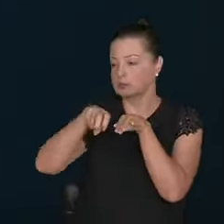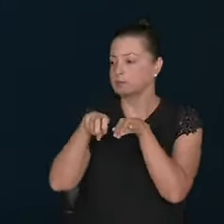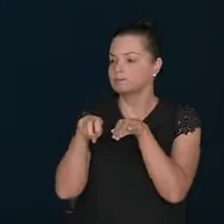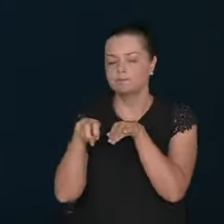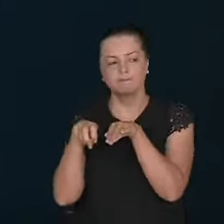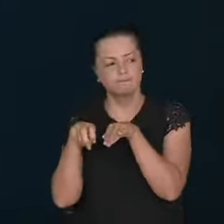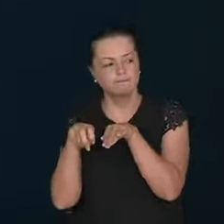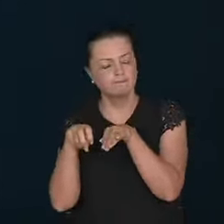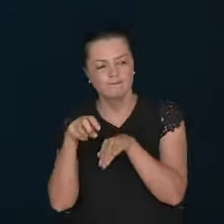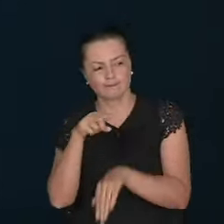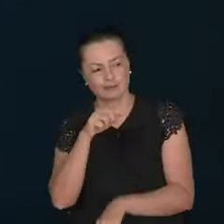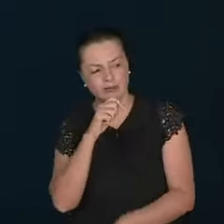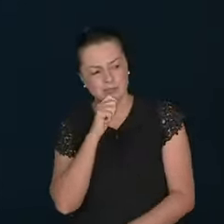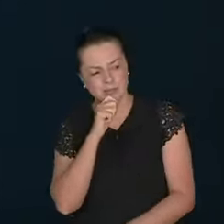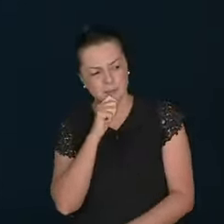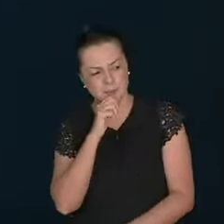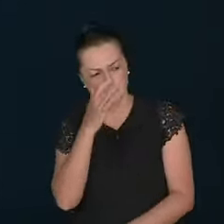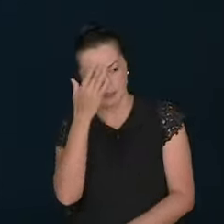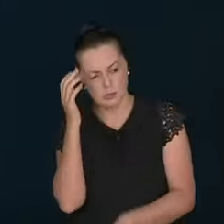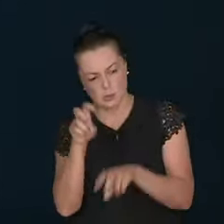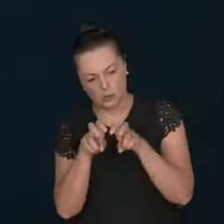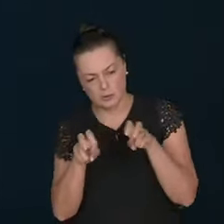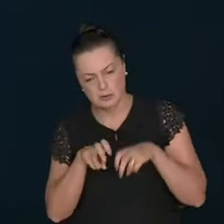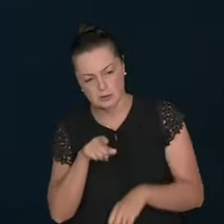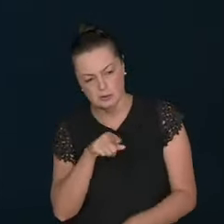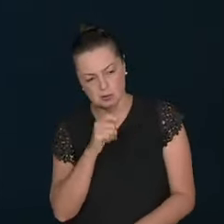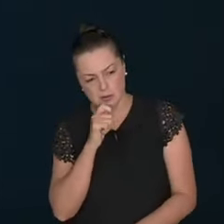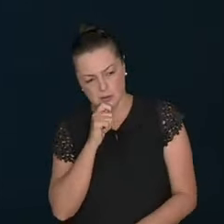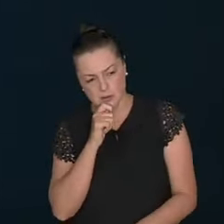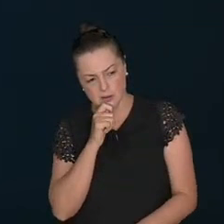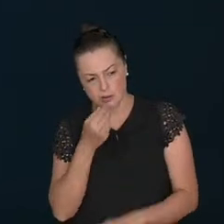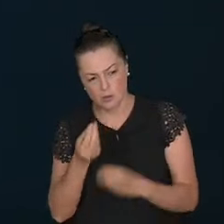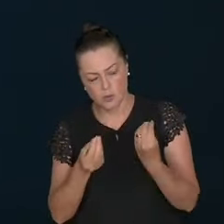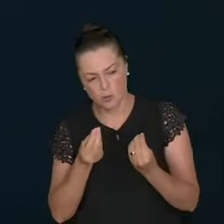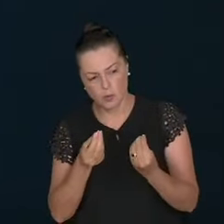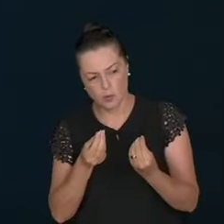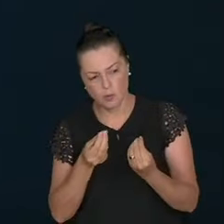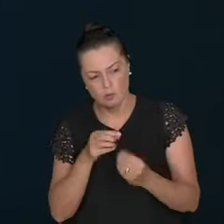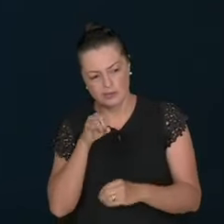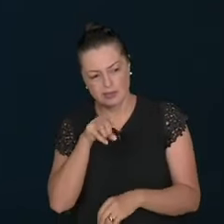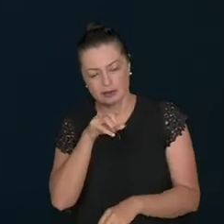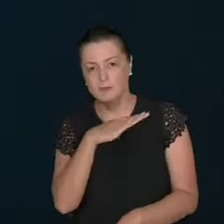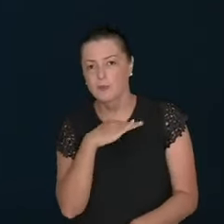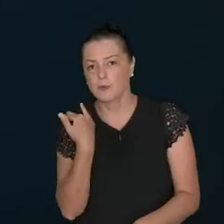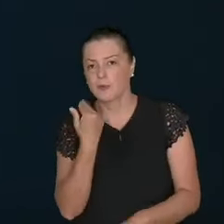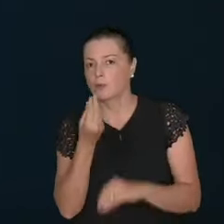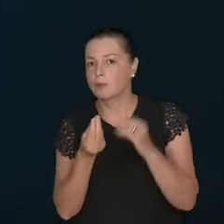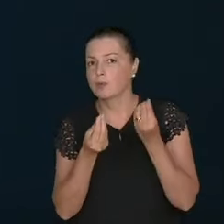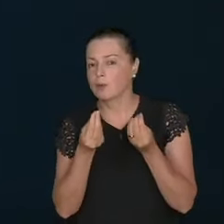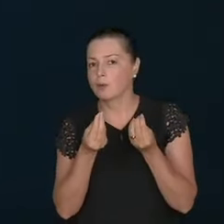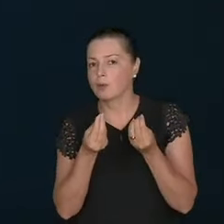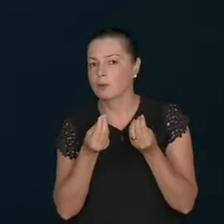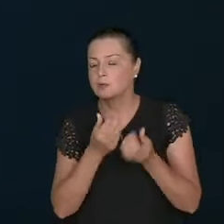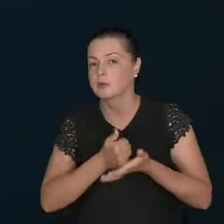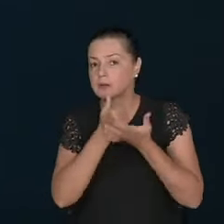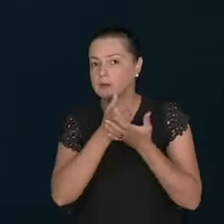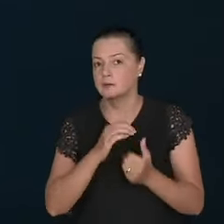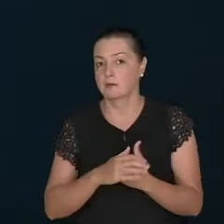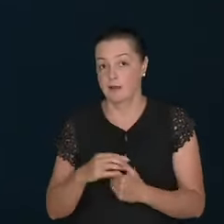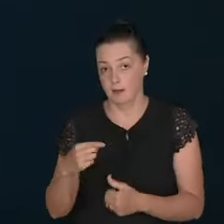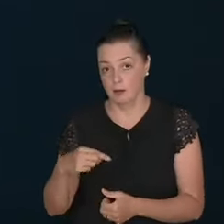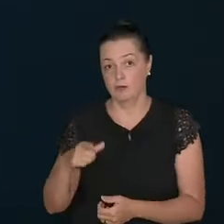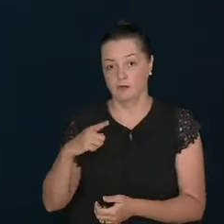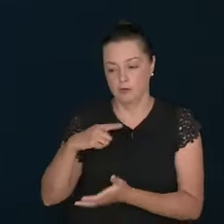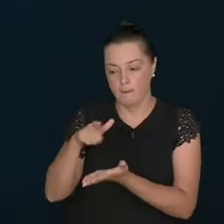bus. say. These people. If they die. How is their soul. And I would carry. Leaflets. With me.